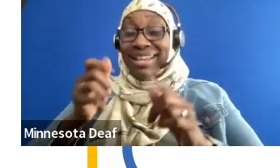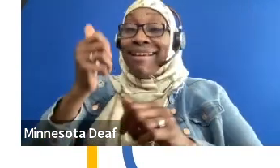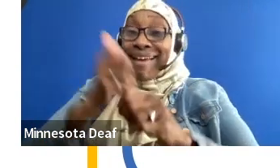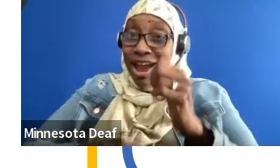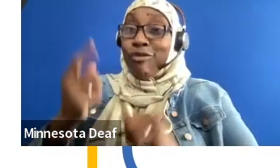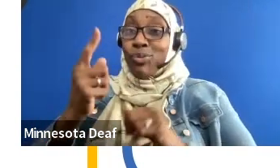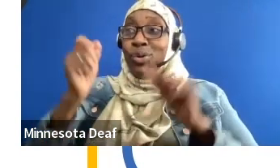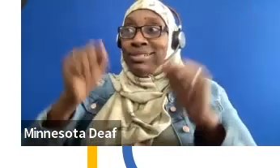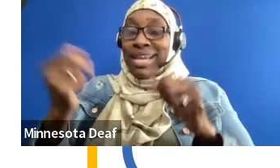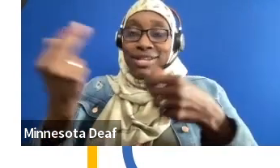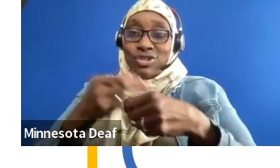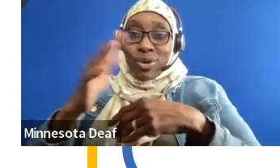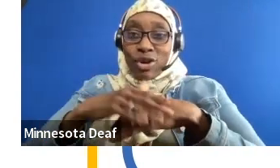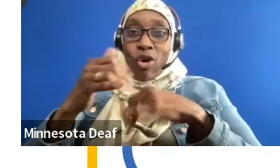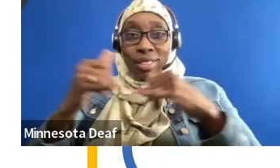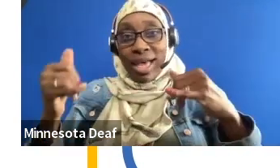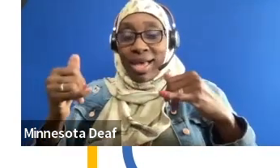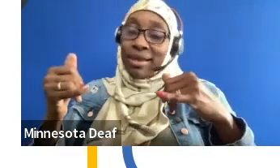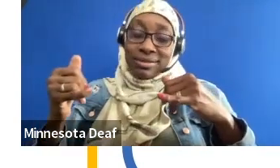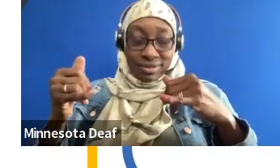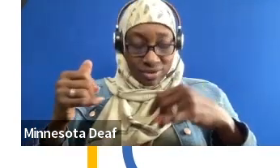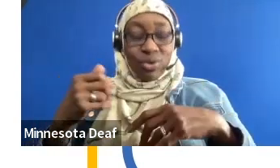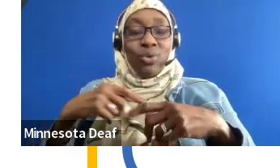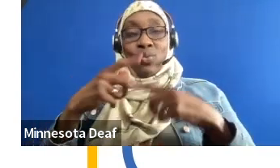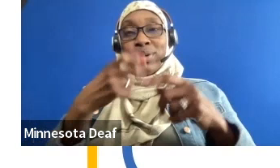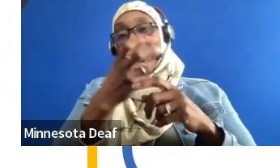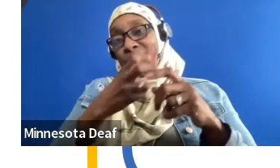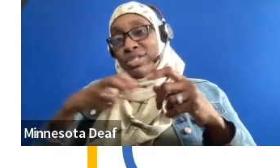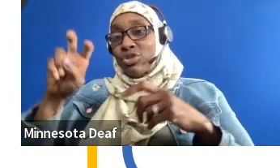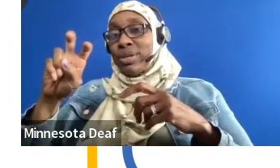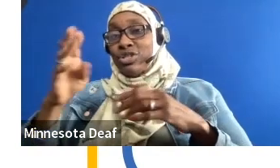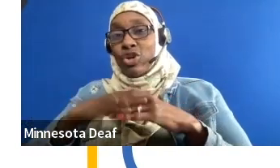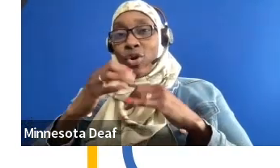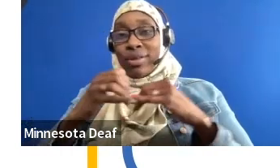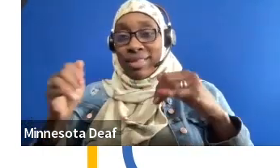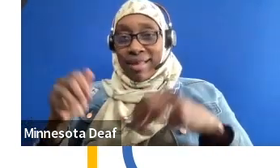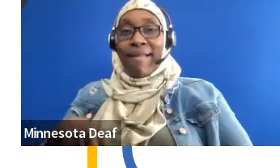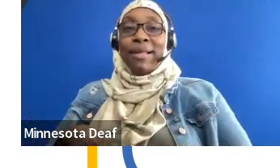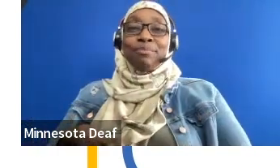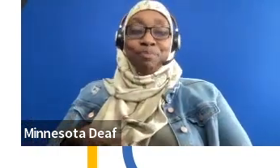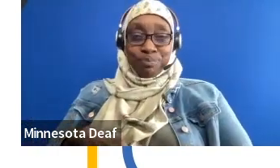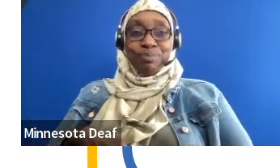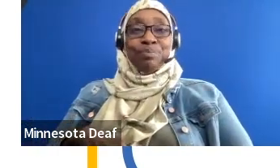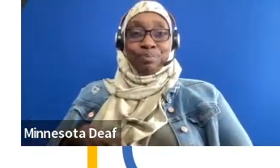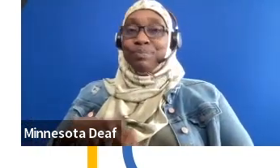program since we have switched them to virtual delivery. In 2021, we hosted 40 real world experiences with 32